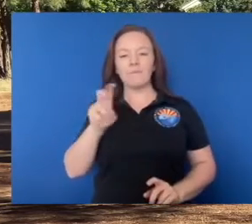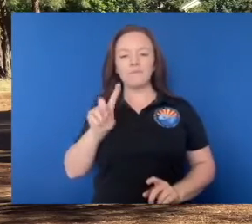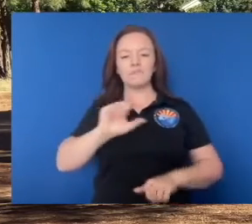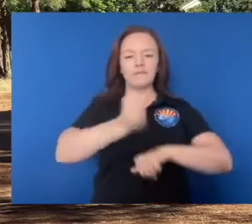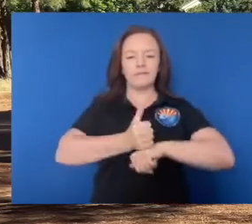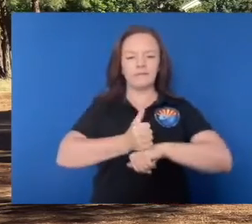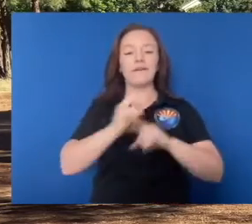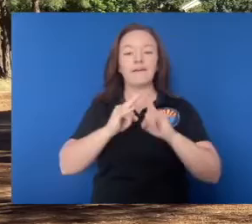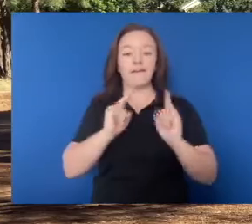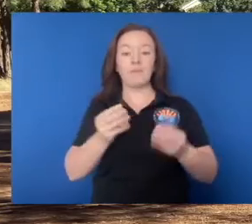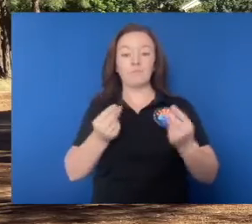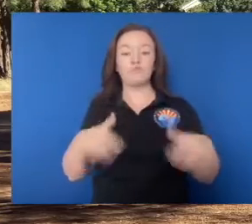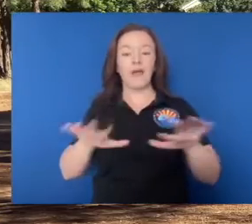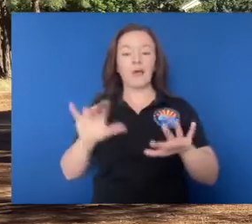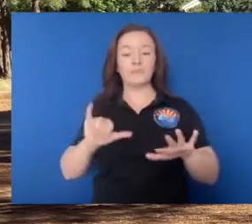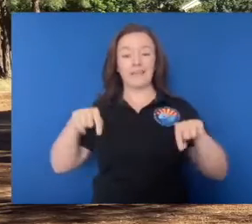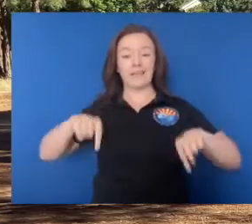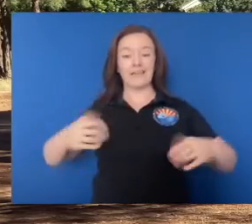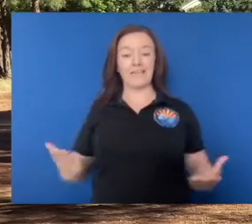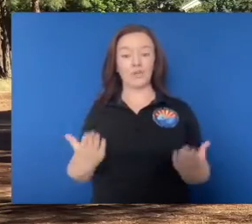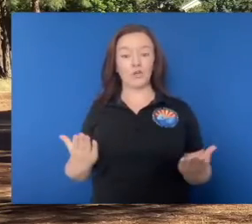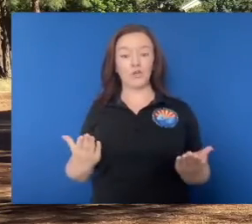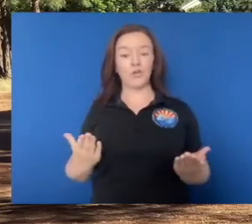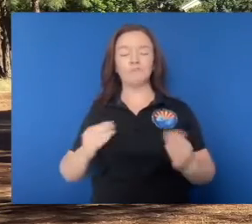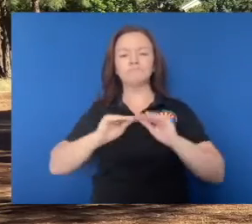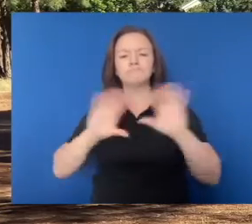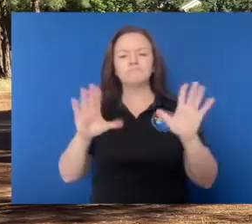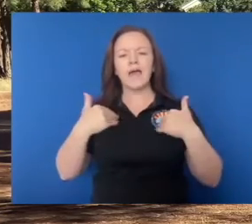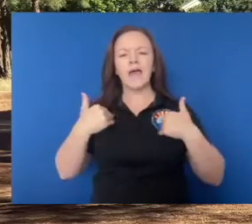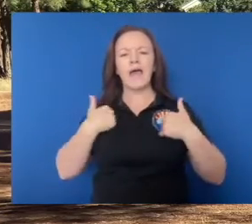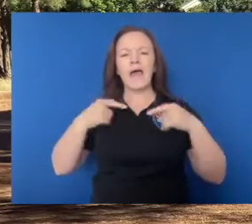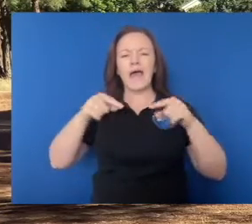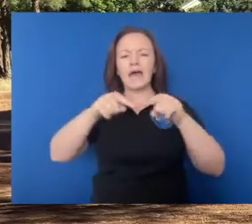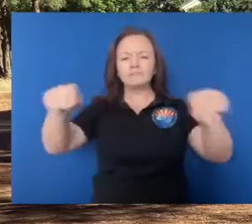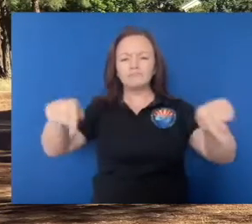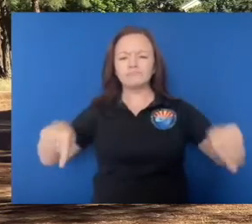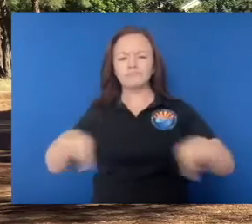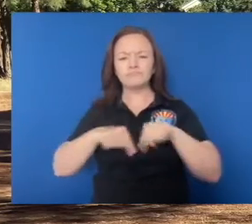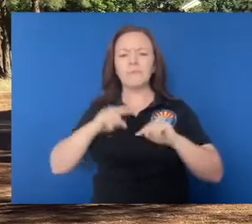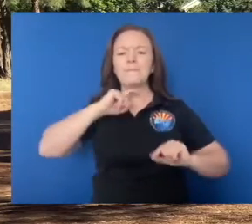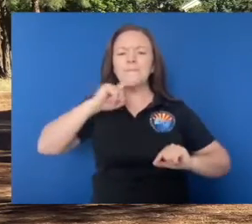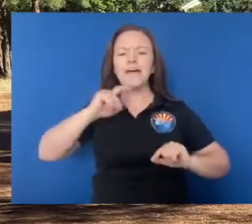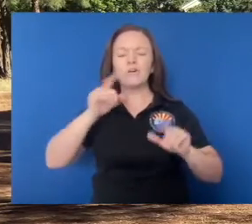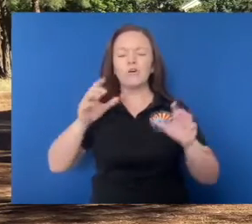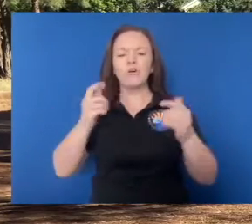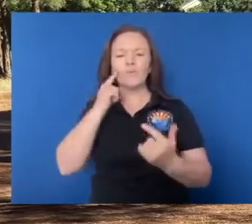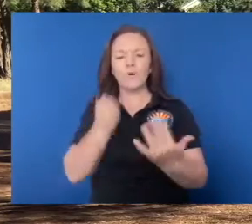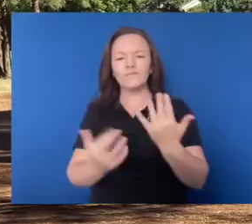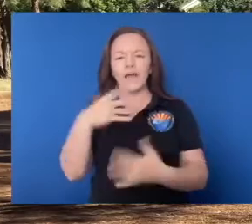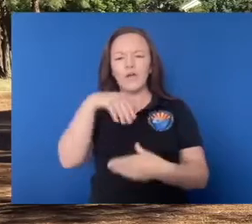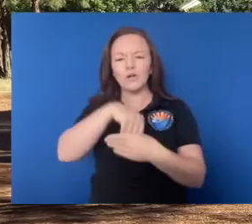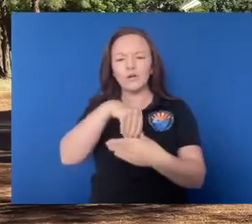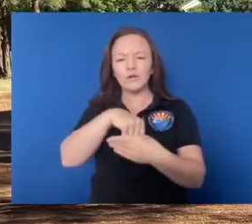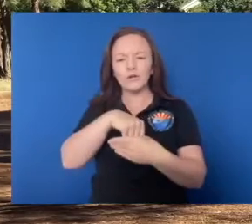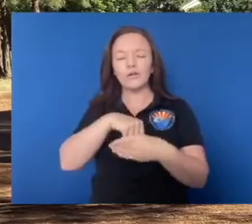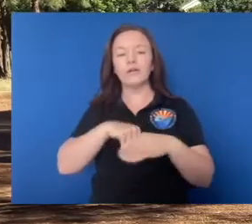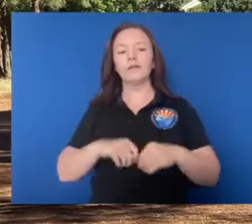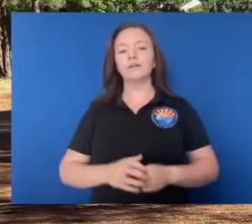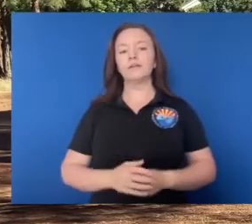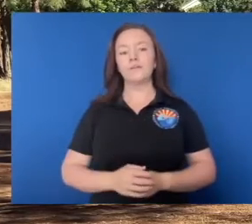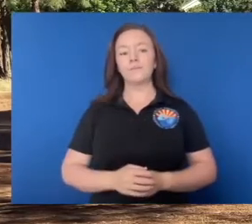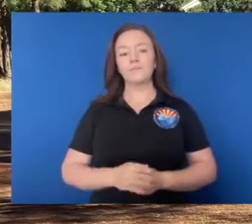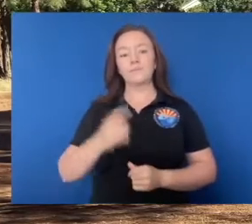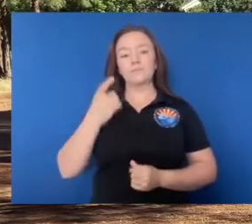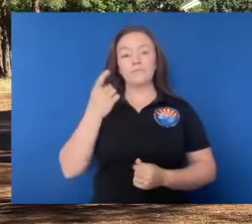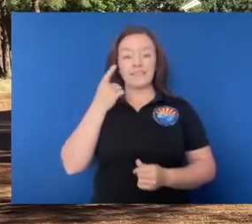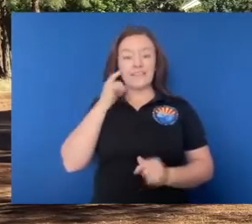it's very apparent it has a built-in fire ring, grill. It's made out of metal. Now, don't be thinking that you can go to the store and buy